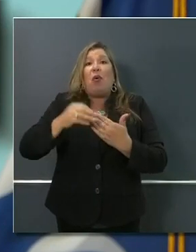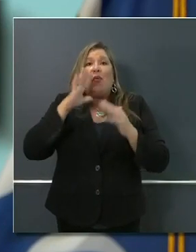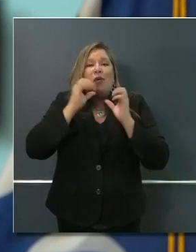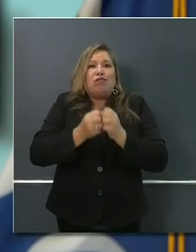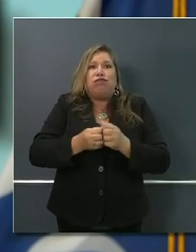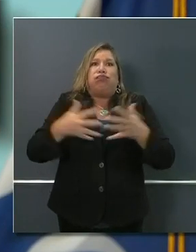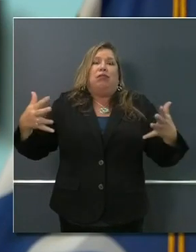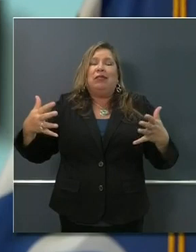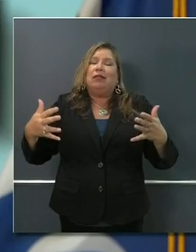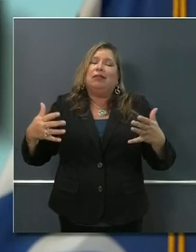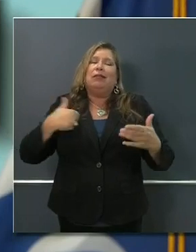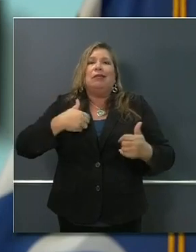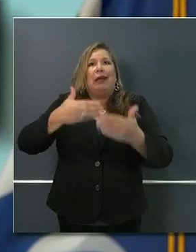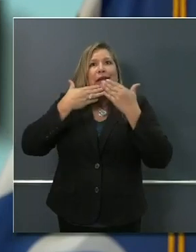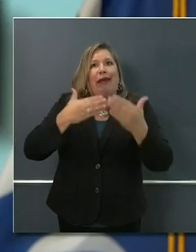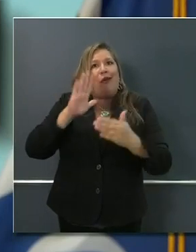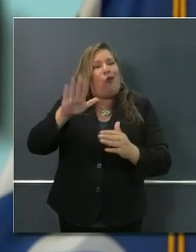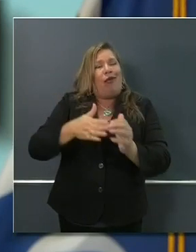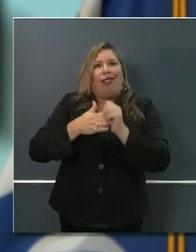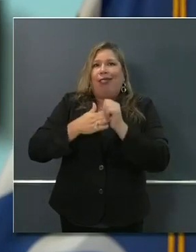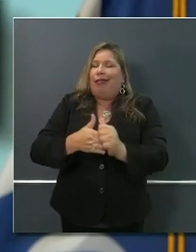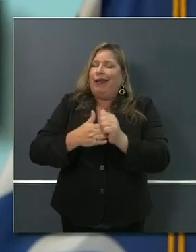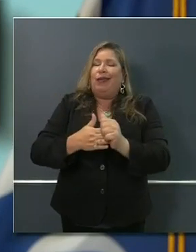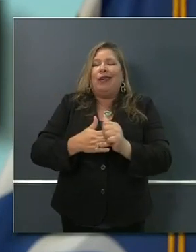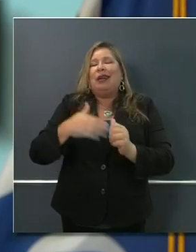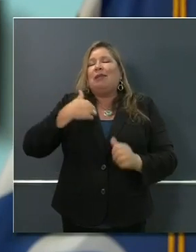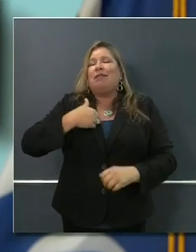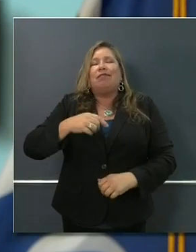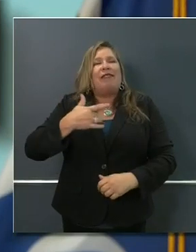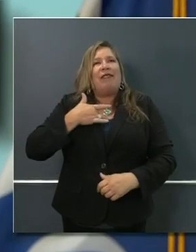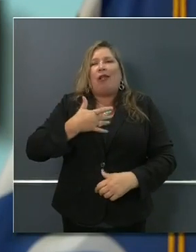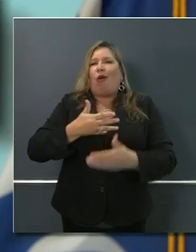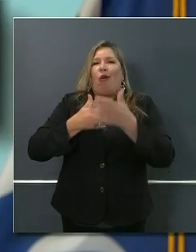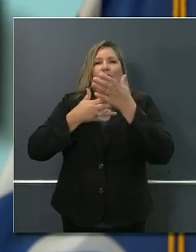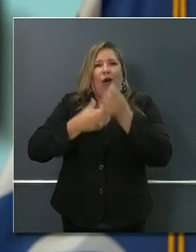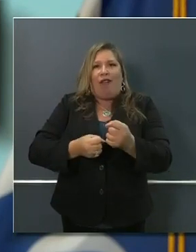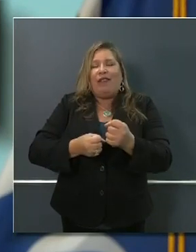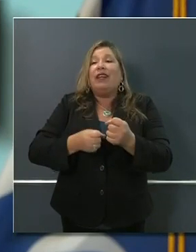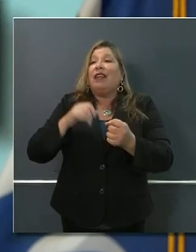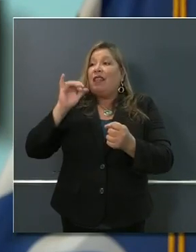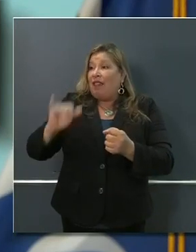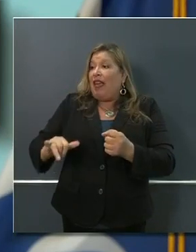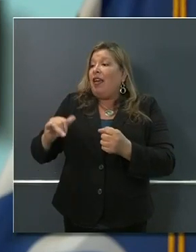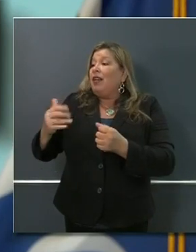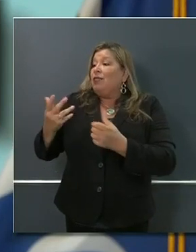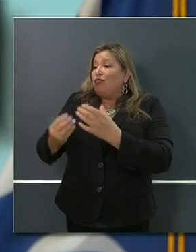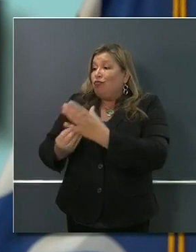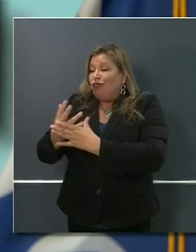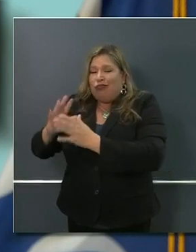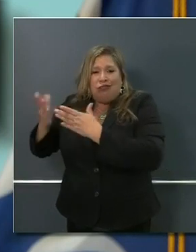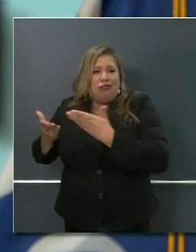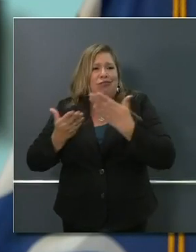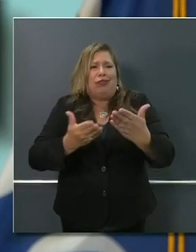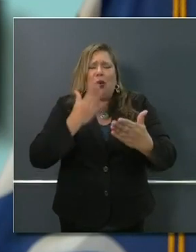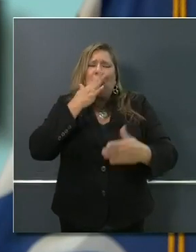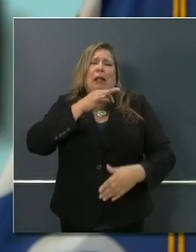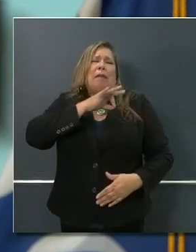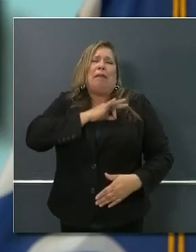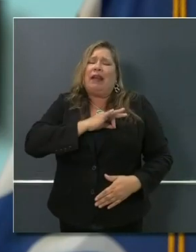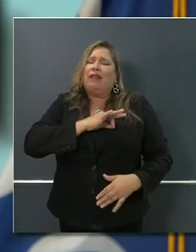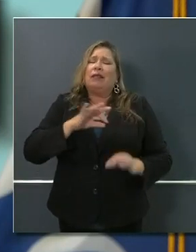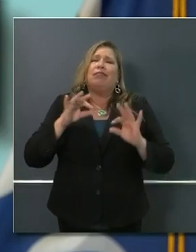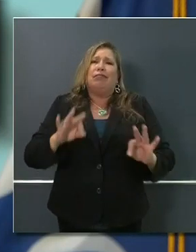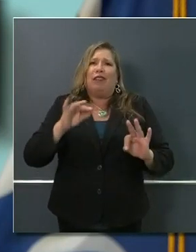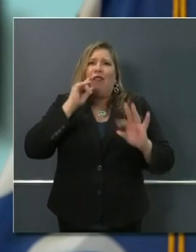leadership, I'm confident that will take shape to the benefit of hundreds of thousands of families all up and down the state will have these quality